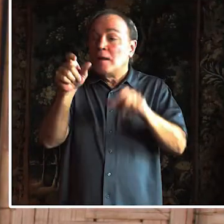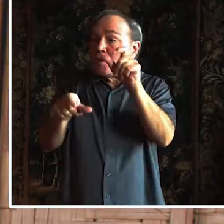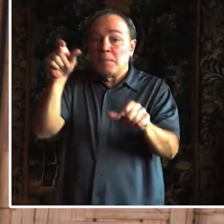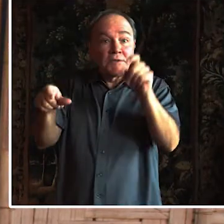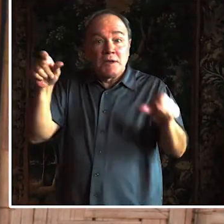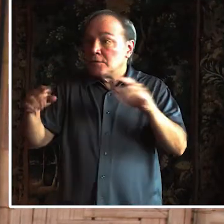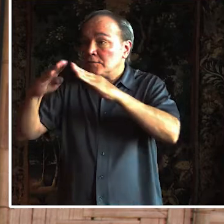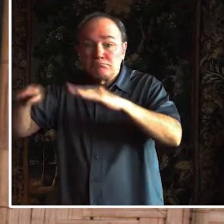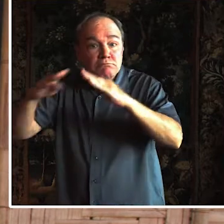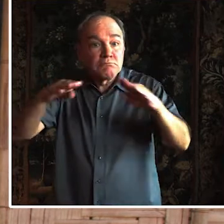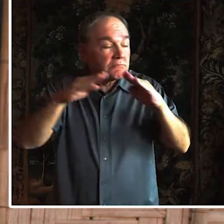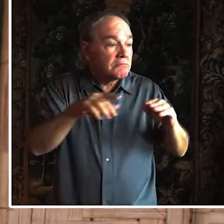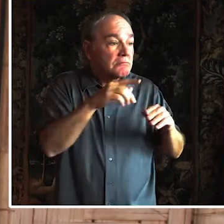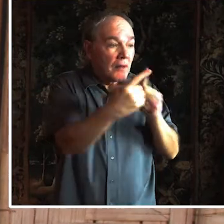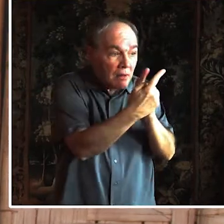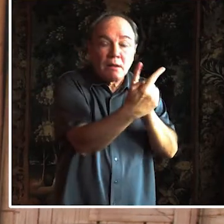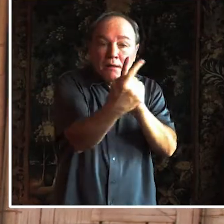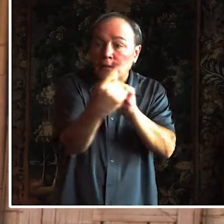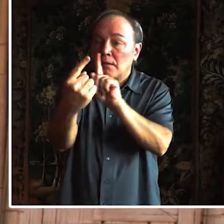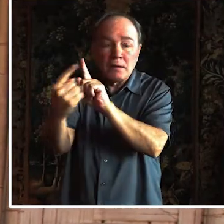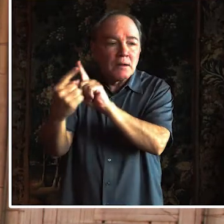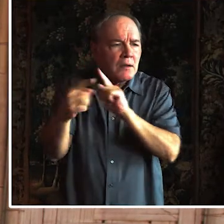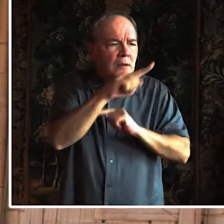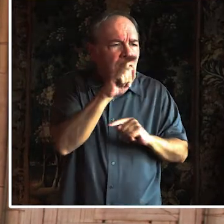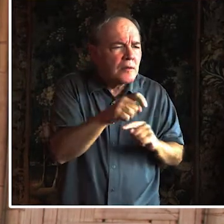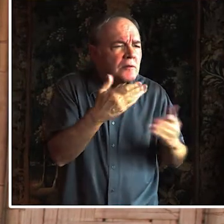their latrine should be located, what would make it more comfortable.